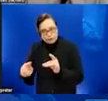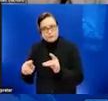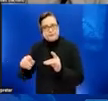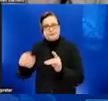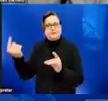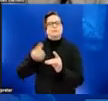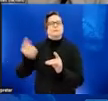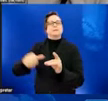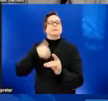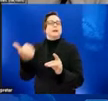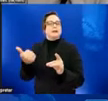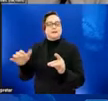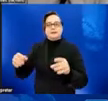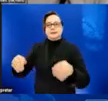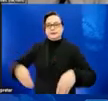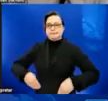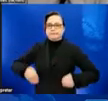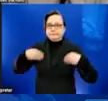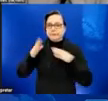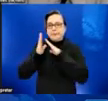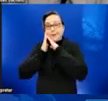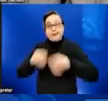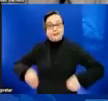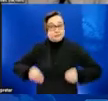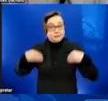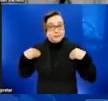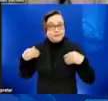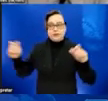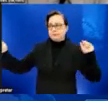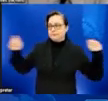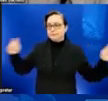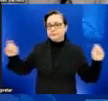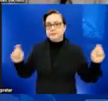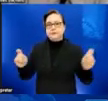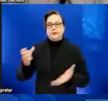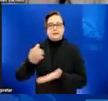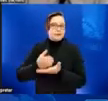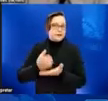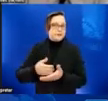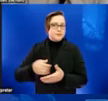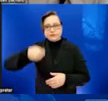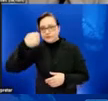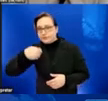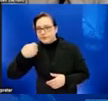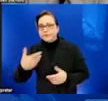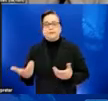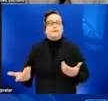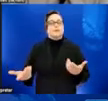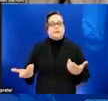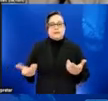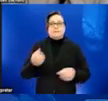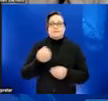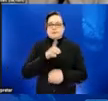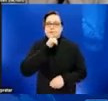other people using items that they may have used. It's important to launder clothing, bedsheets, and to perform, you know,